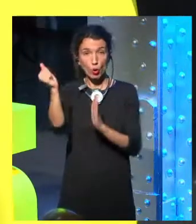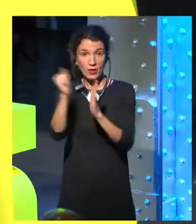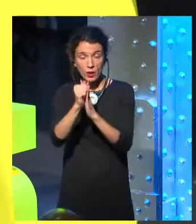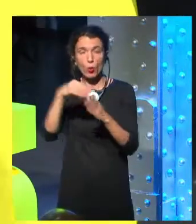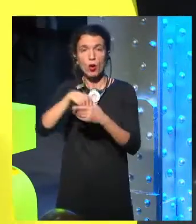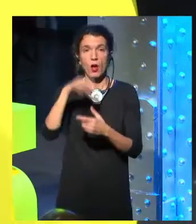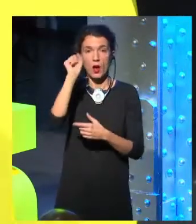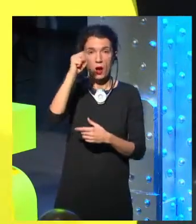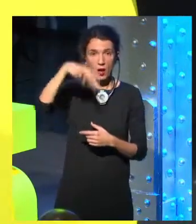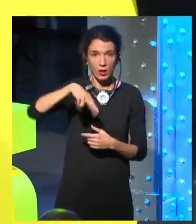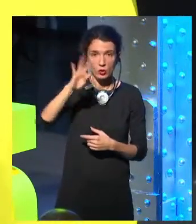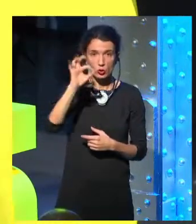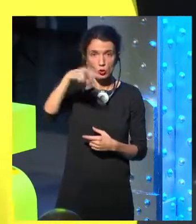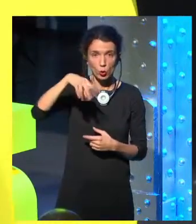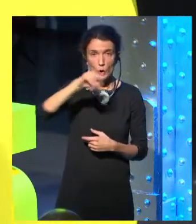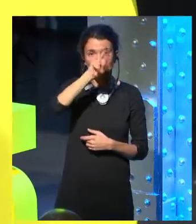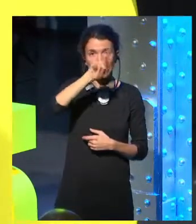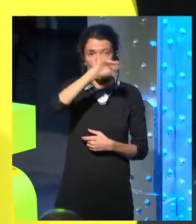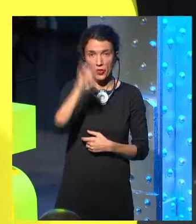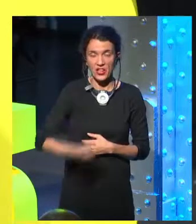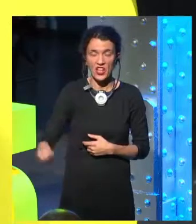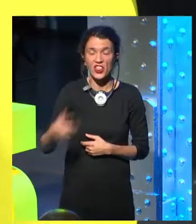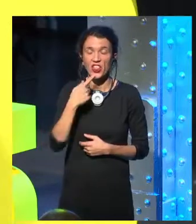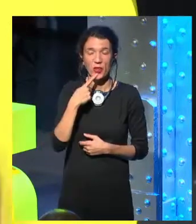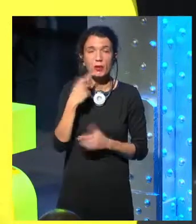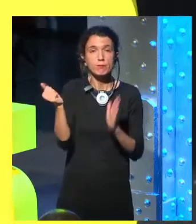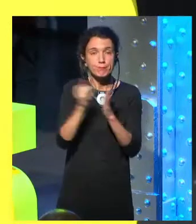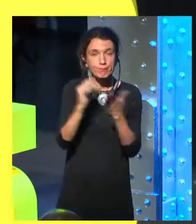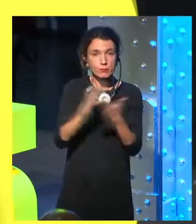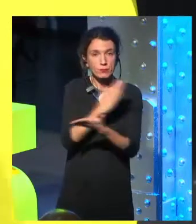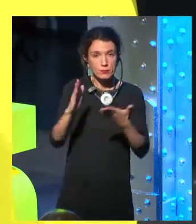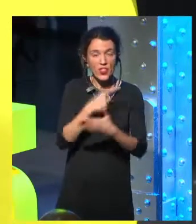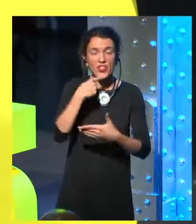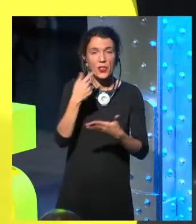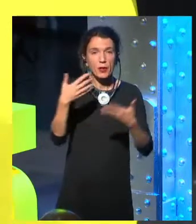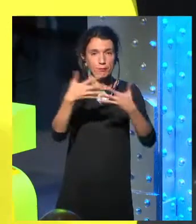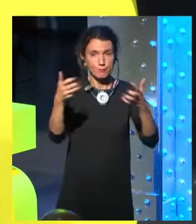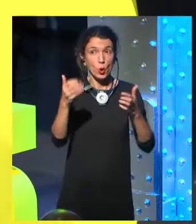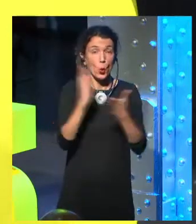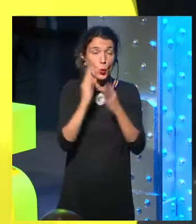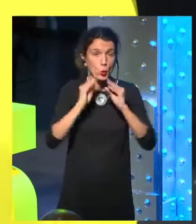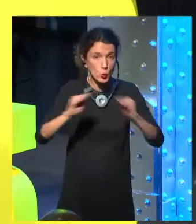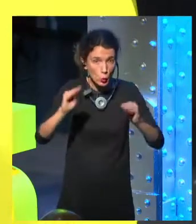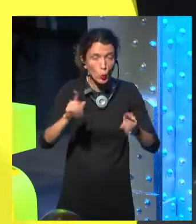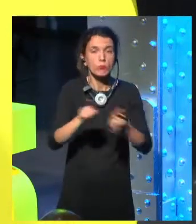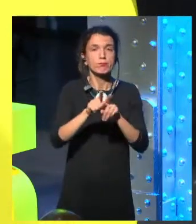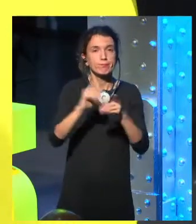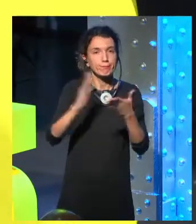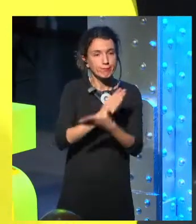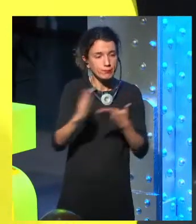another article by Antonio Rodriguez de las Heras who I'm going to quote. He usually highlights during his